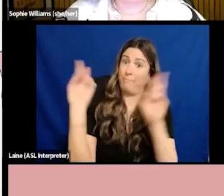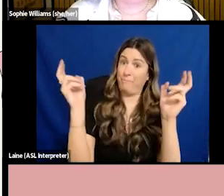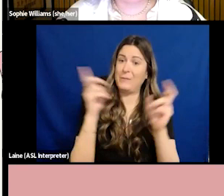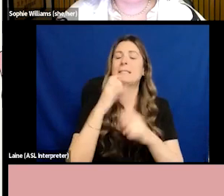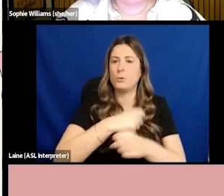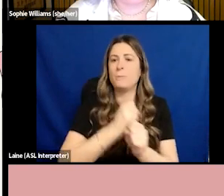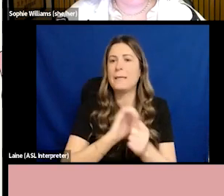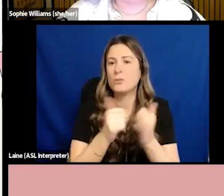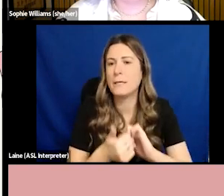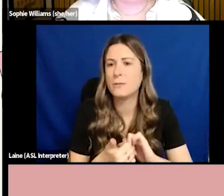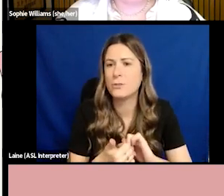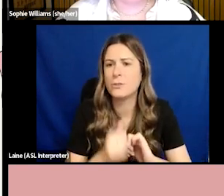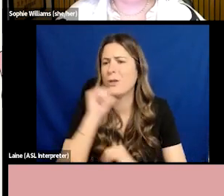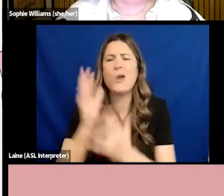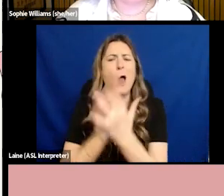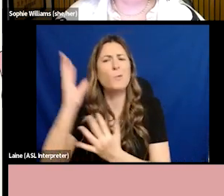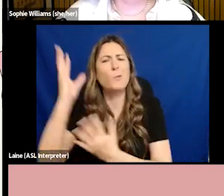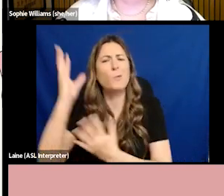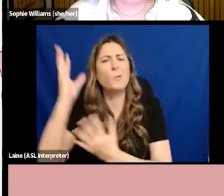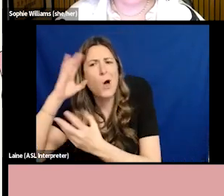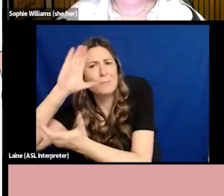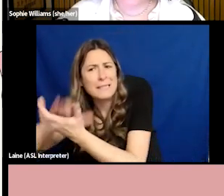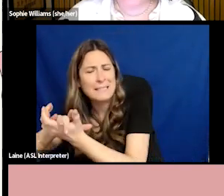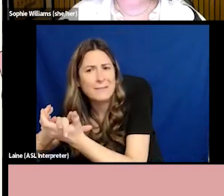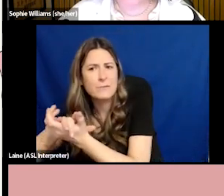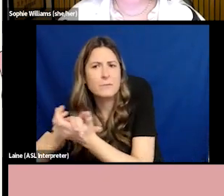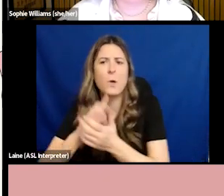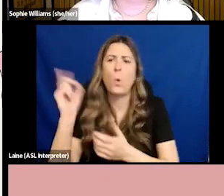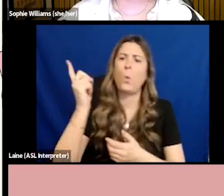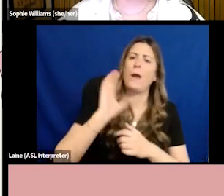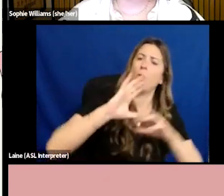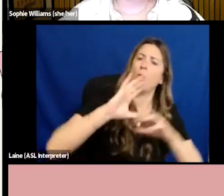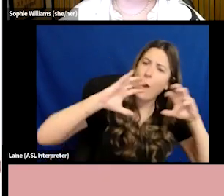but in the actual active actions that you put into the world.